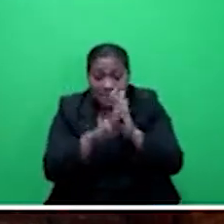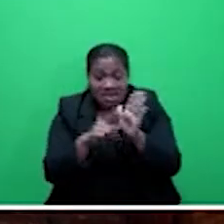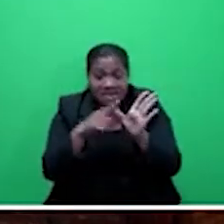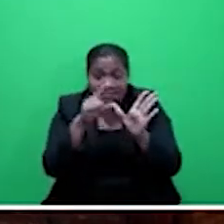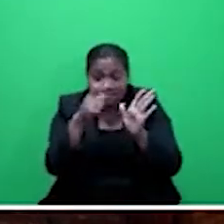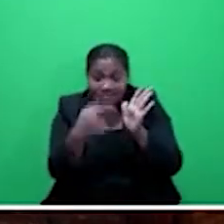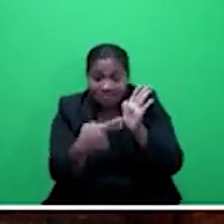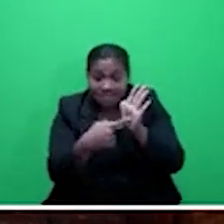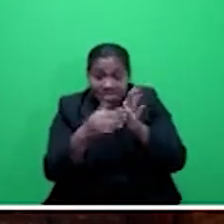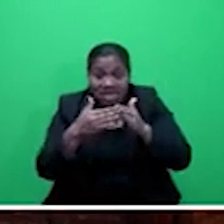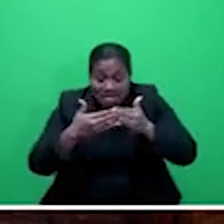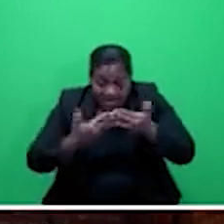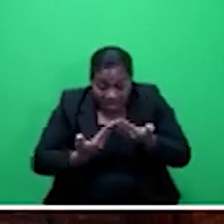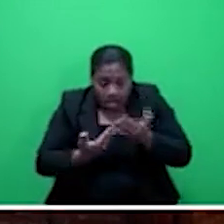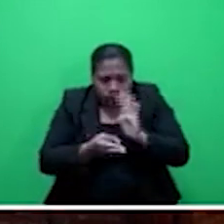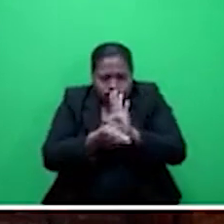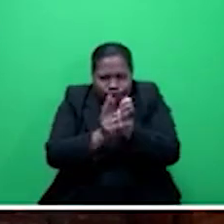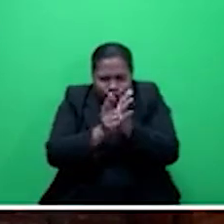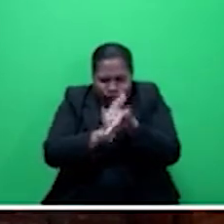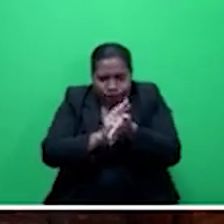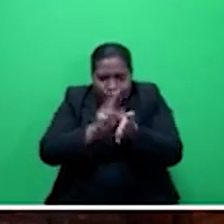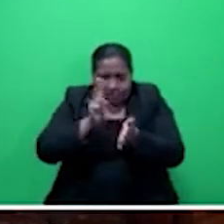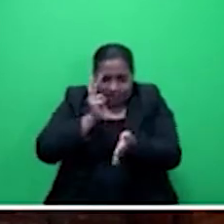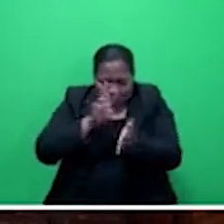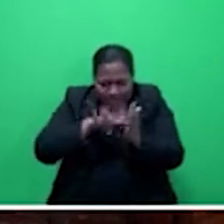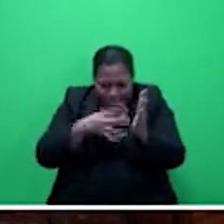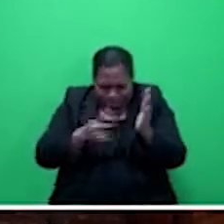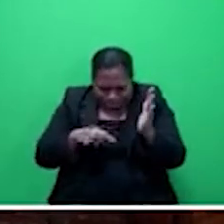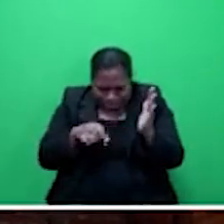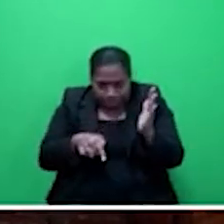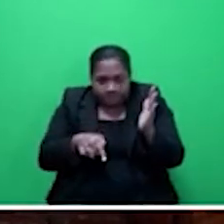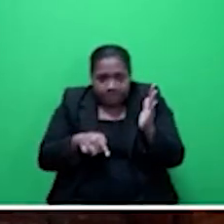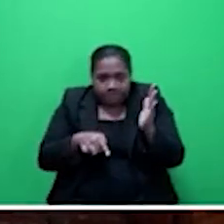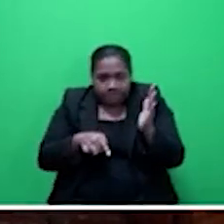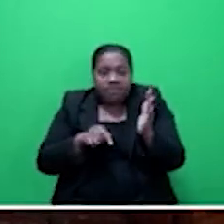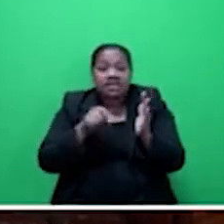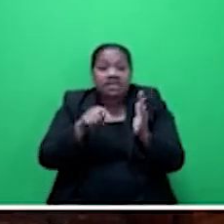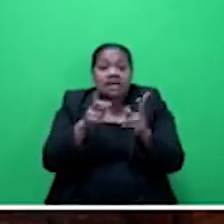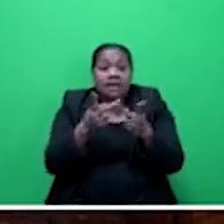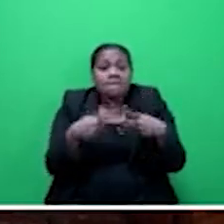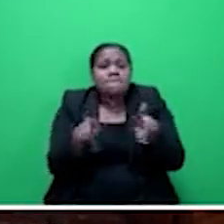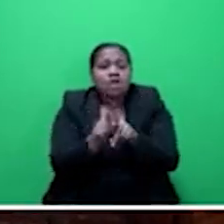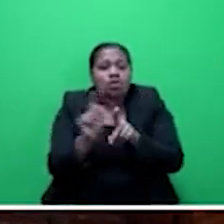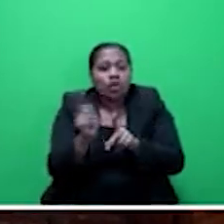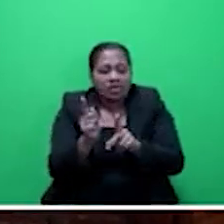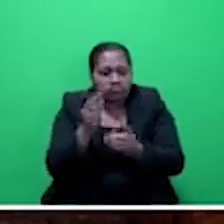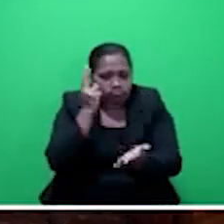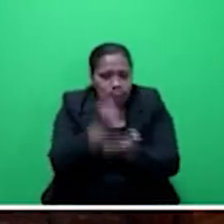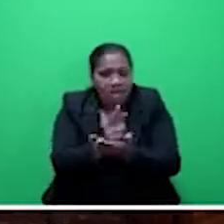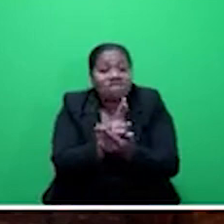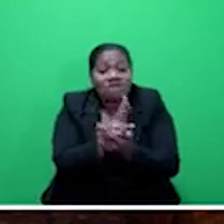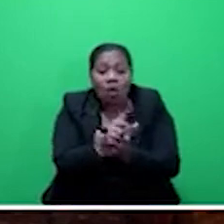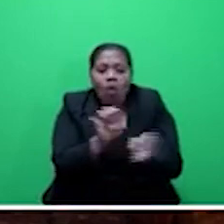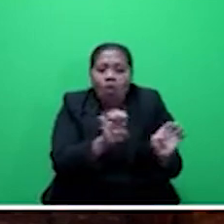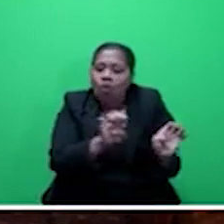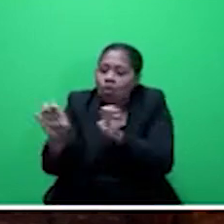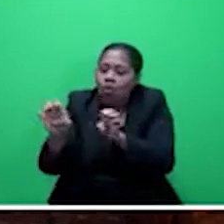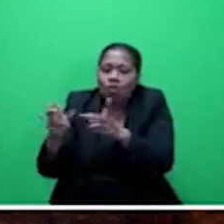under review, there are what we call designated evacuation centres, and when